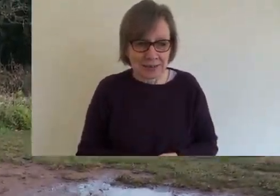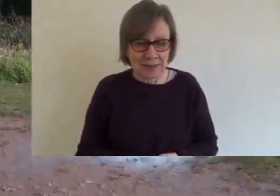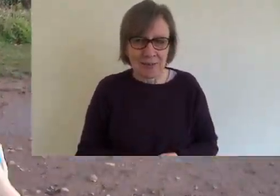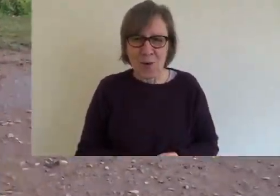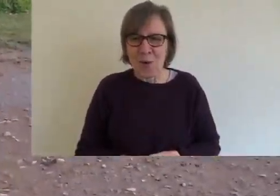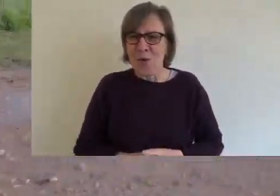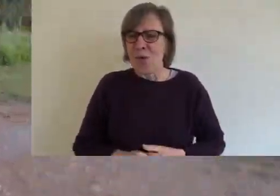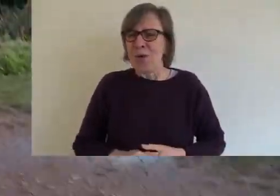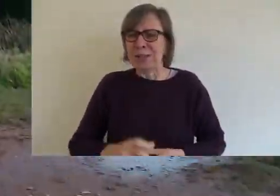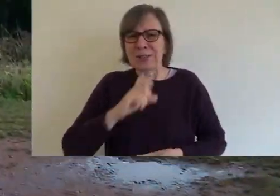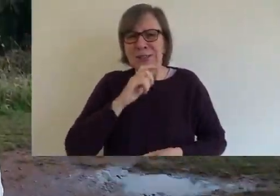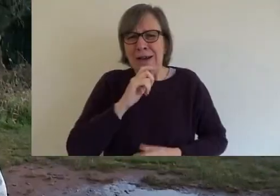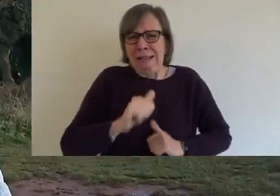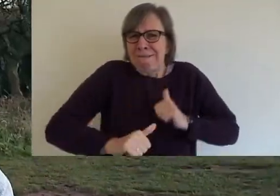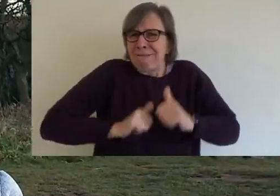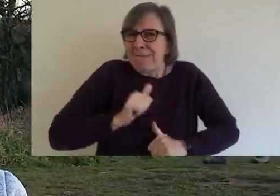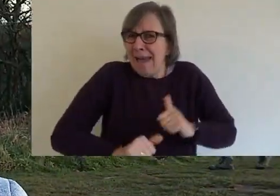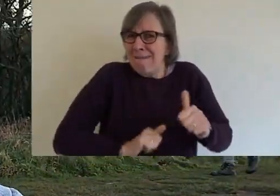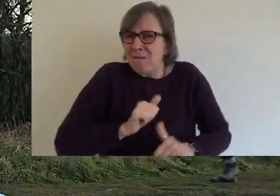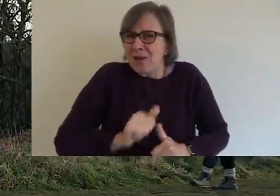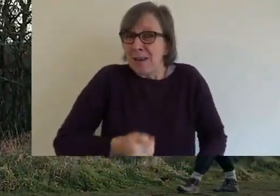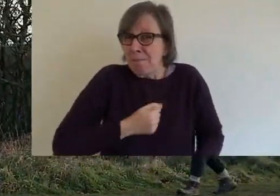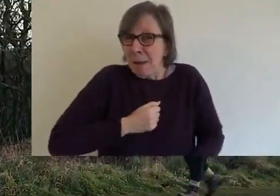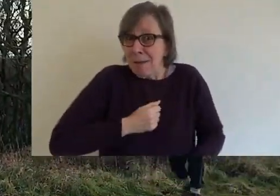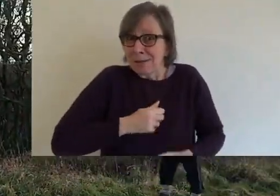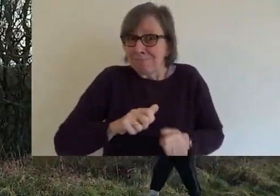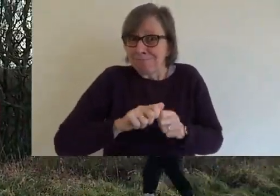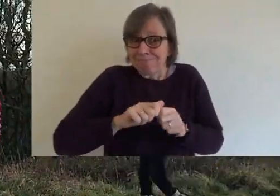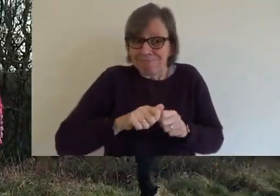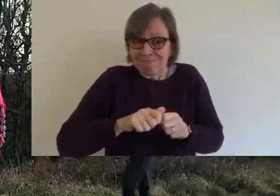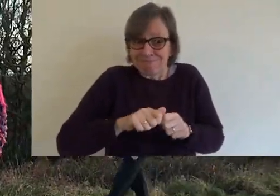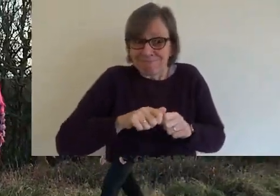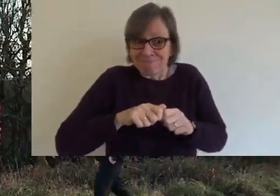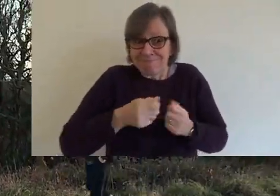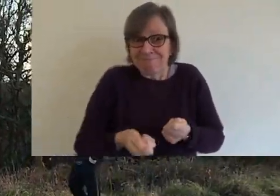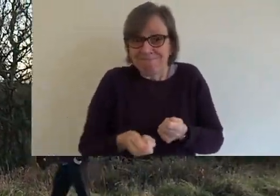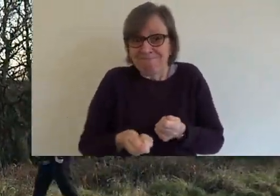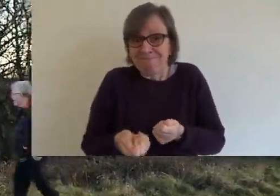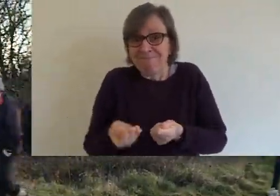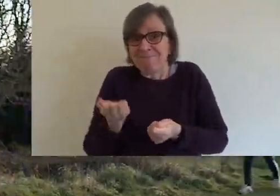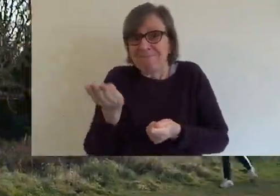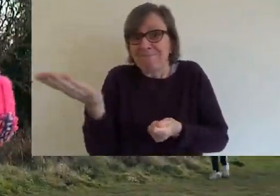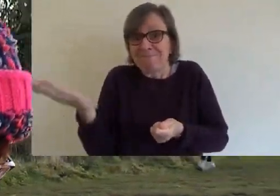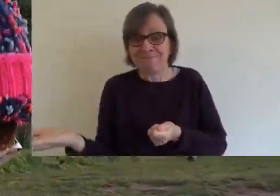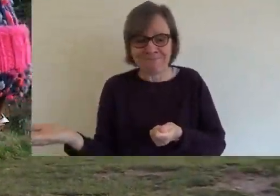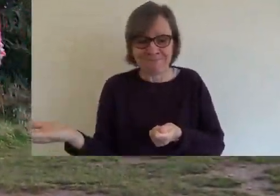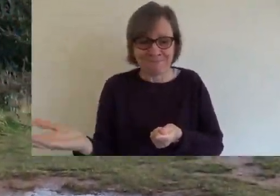Oh yes! My favourite chocolate! Do you want a bit? Yeah!